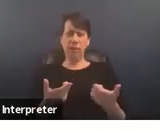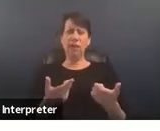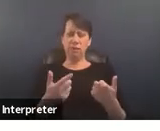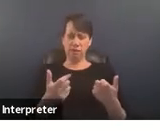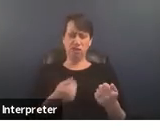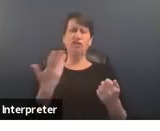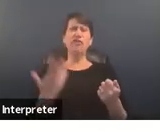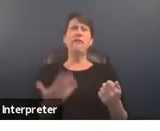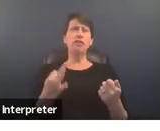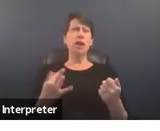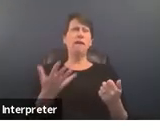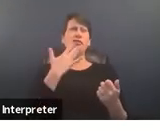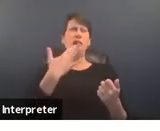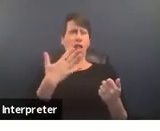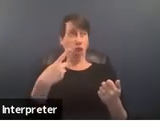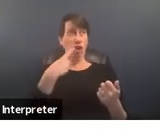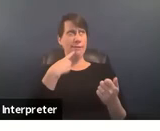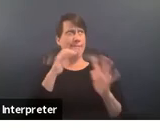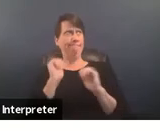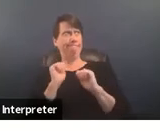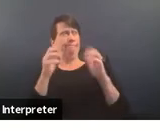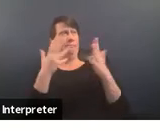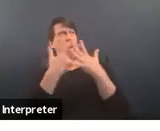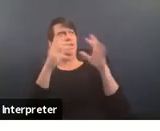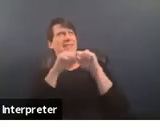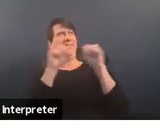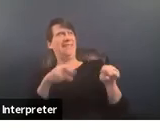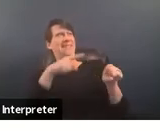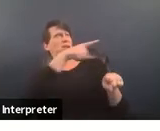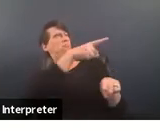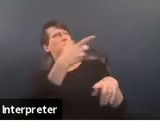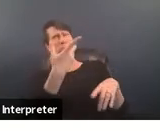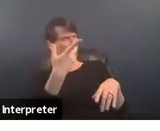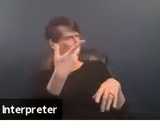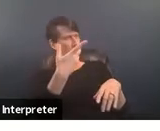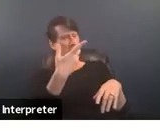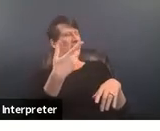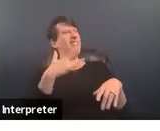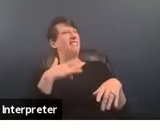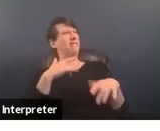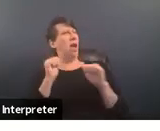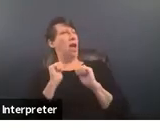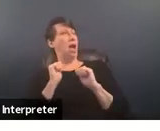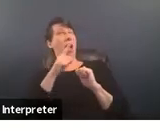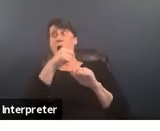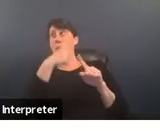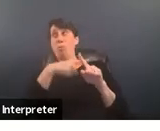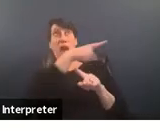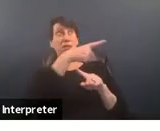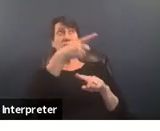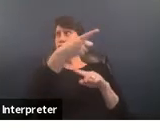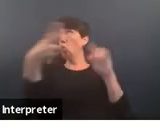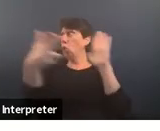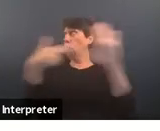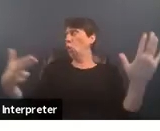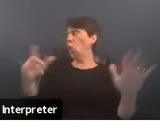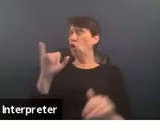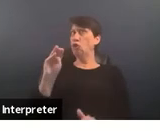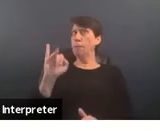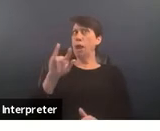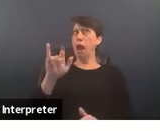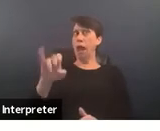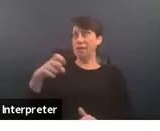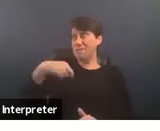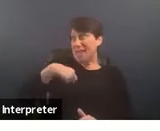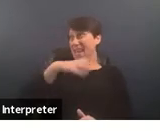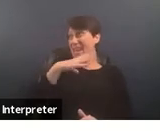express concern at prison systems or in a reticent to engage with a system that further criminalizes them their partners and